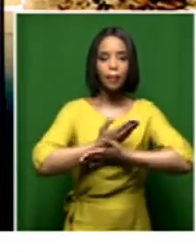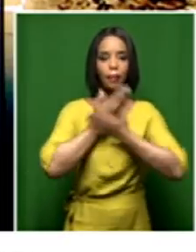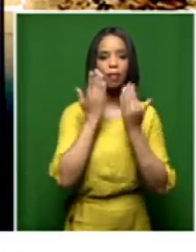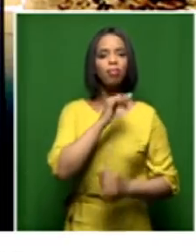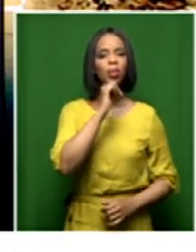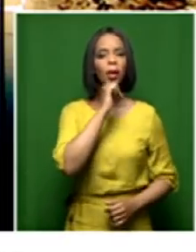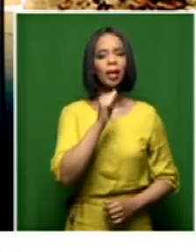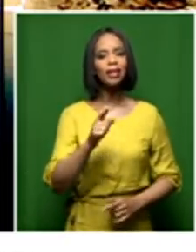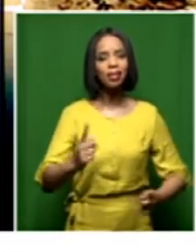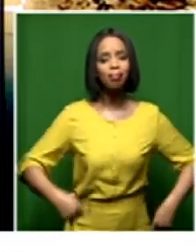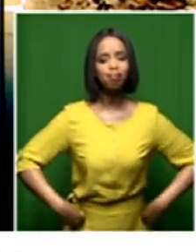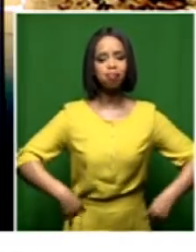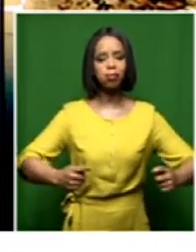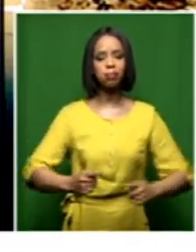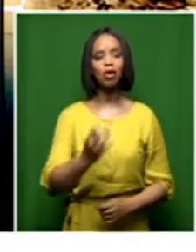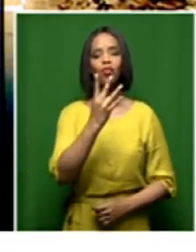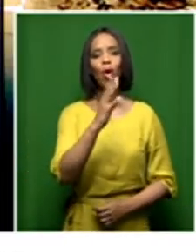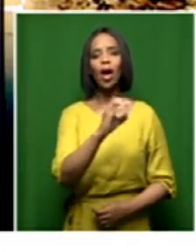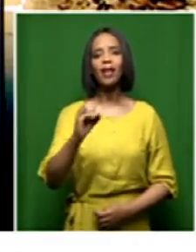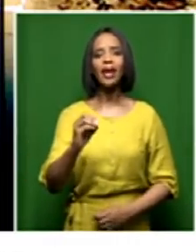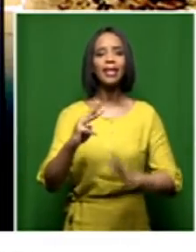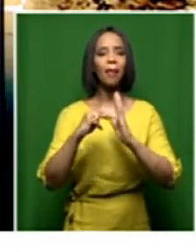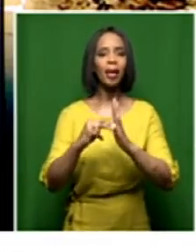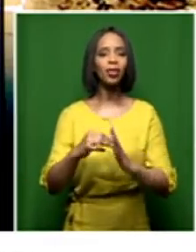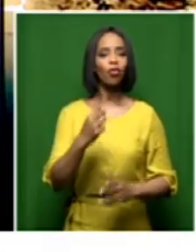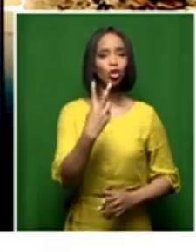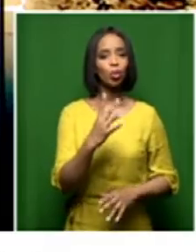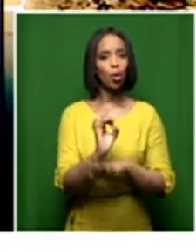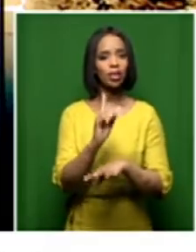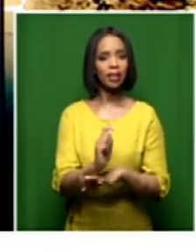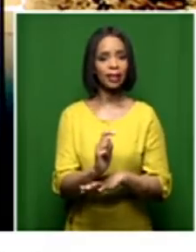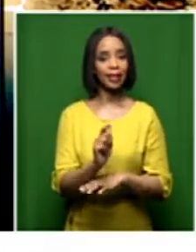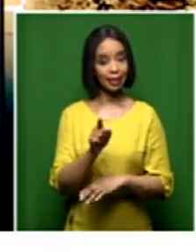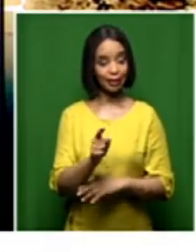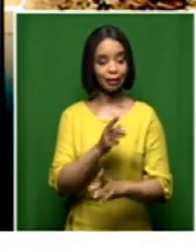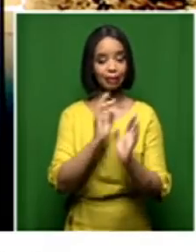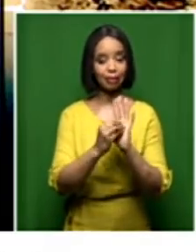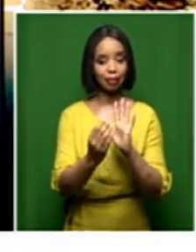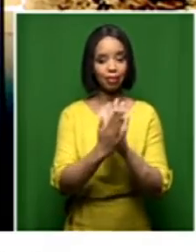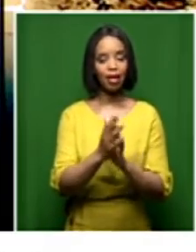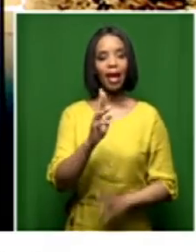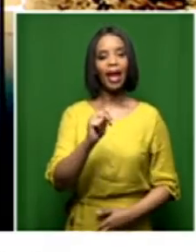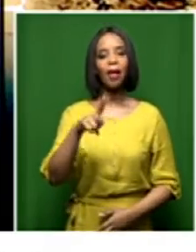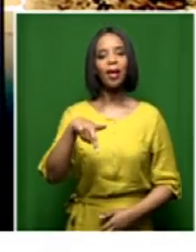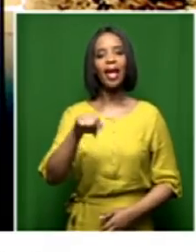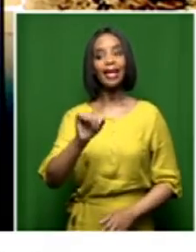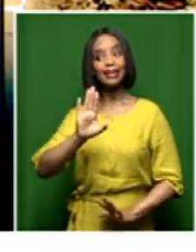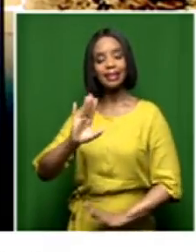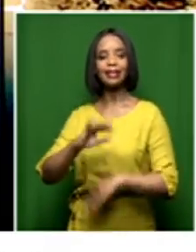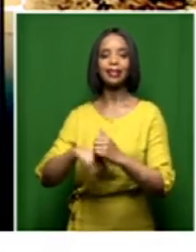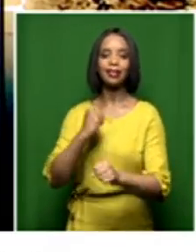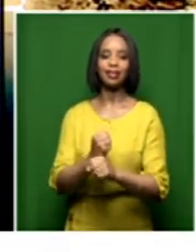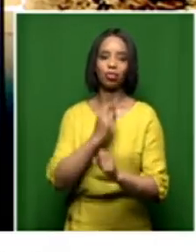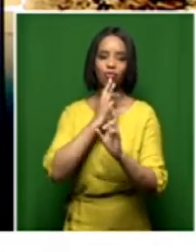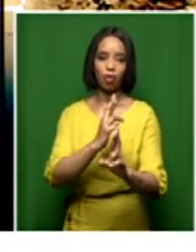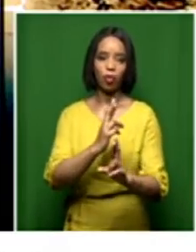of 400 million rand to consultants, and this was reported in the NPA's annual report. Justice